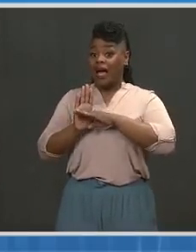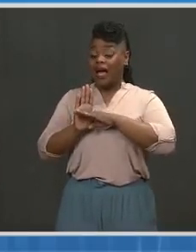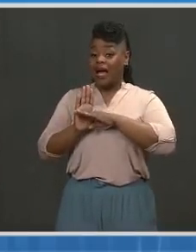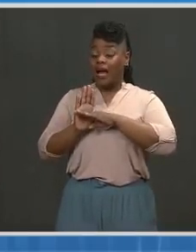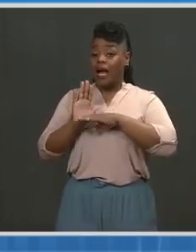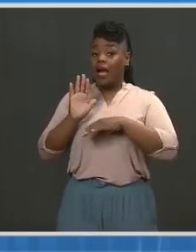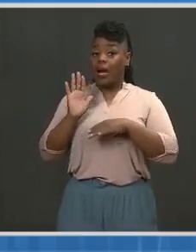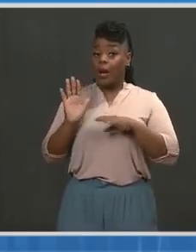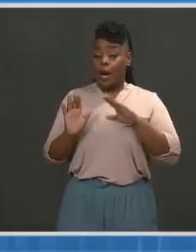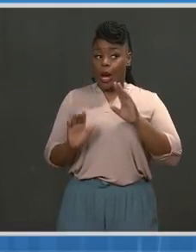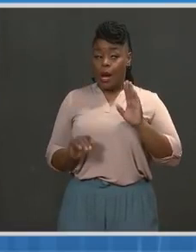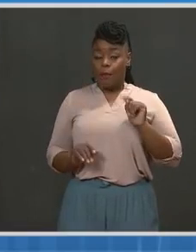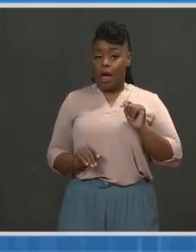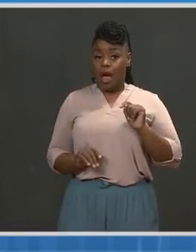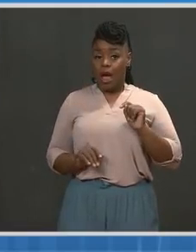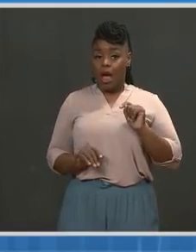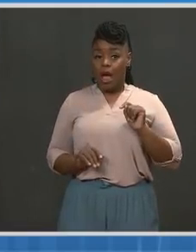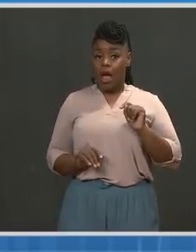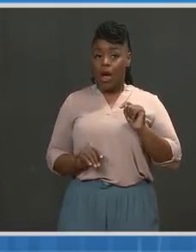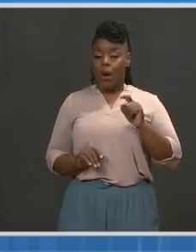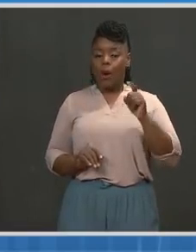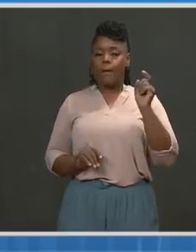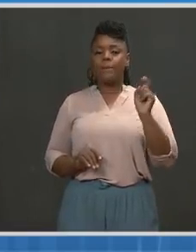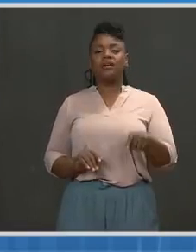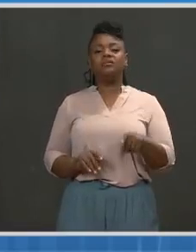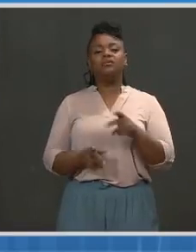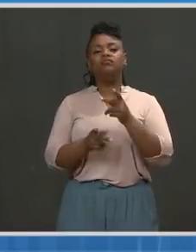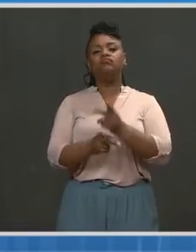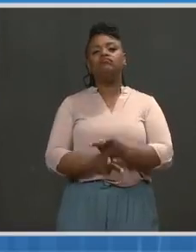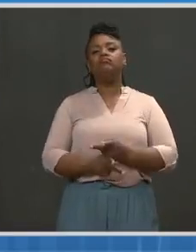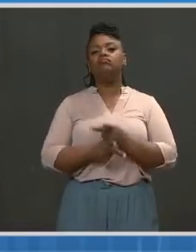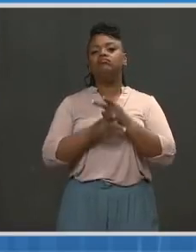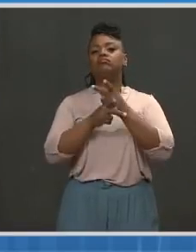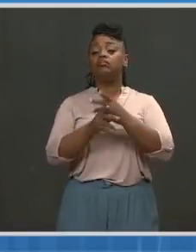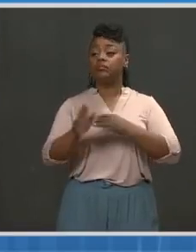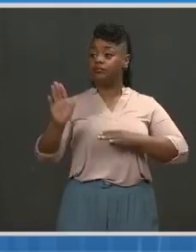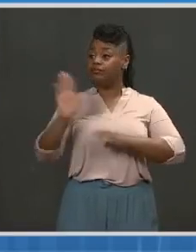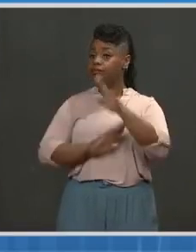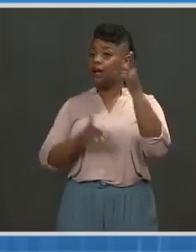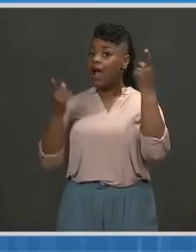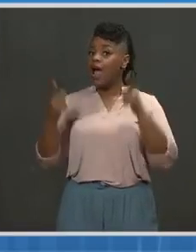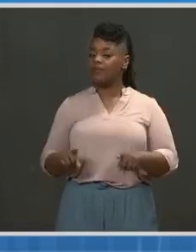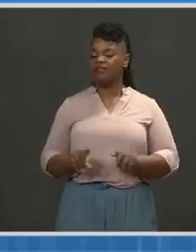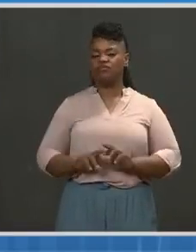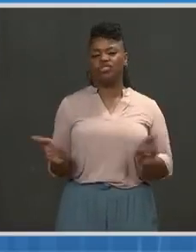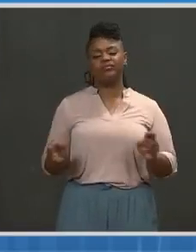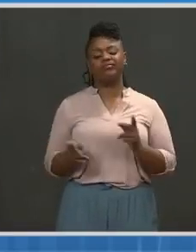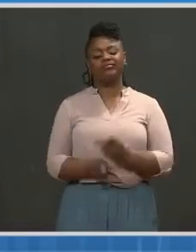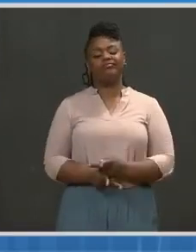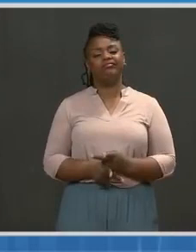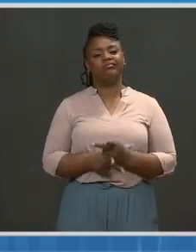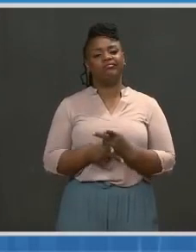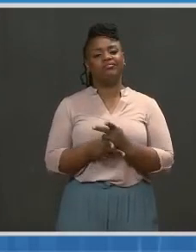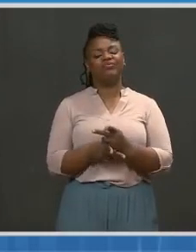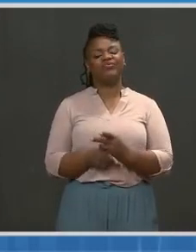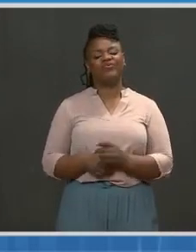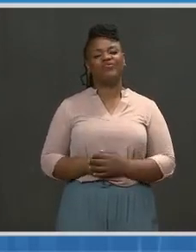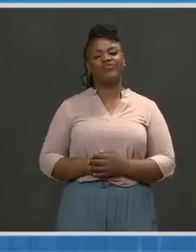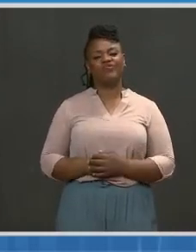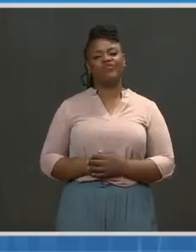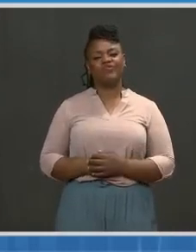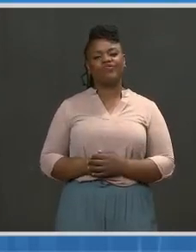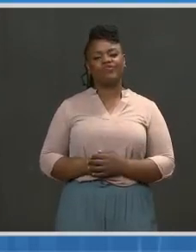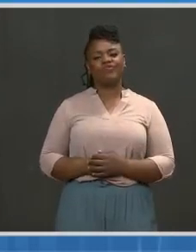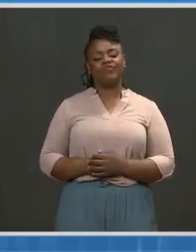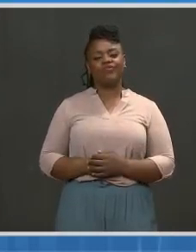seen depending upon what Dr. Walensky said, not to repeat it. We do have a lot of challenges in front of